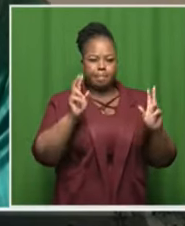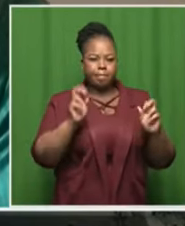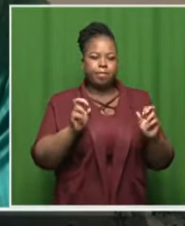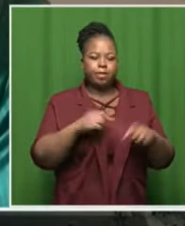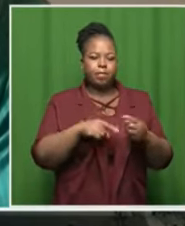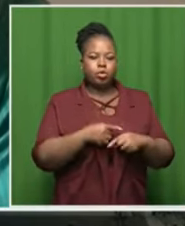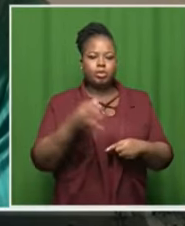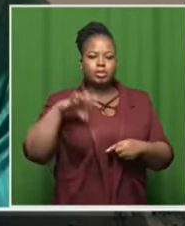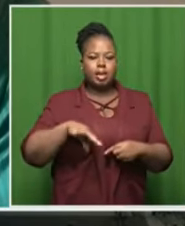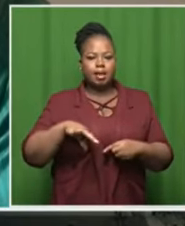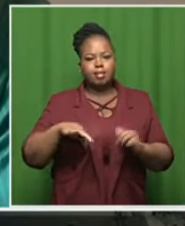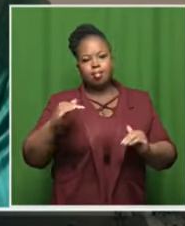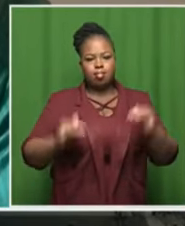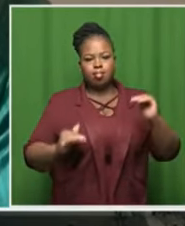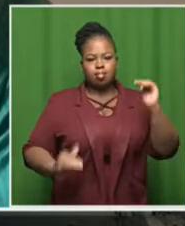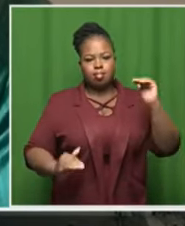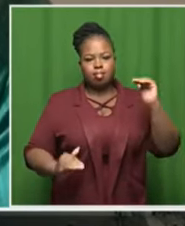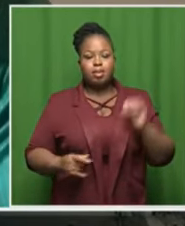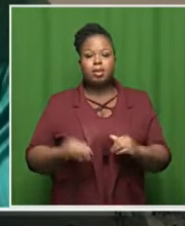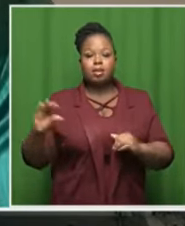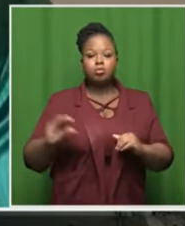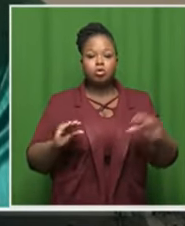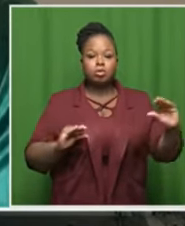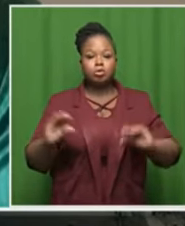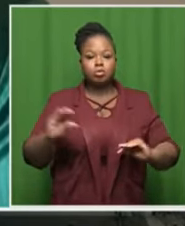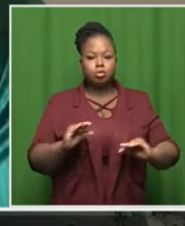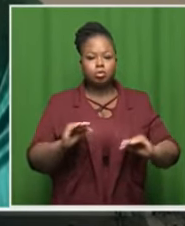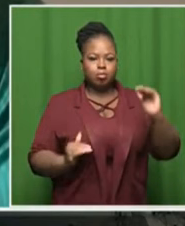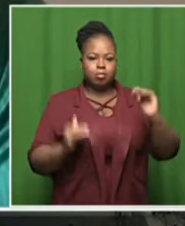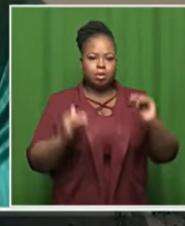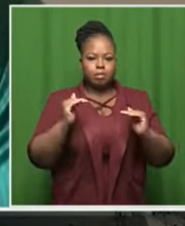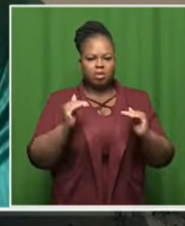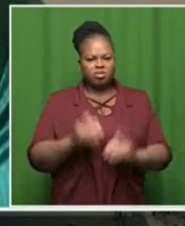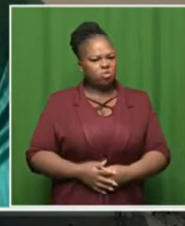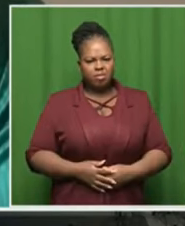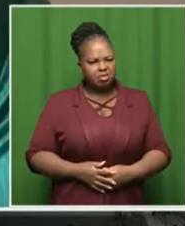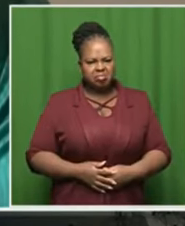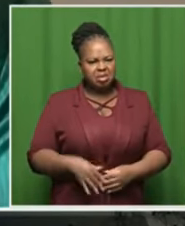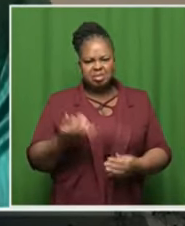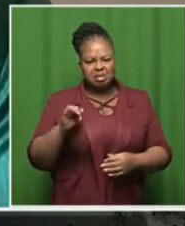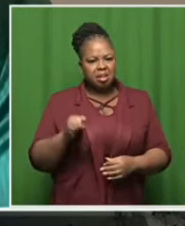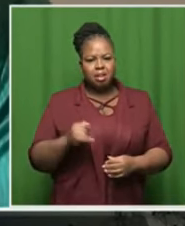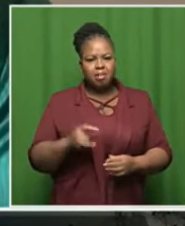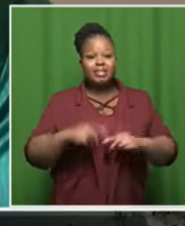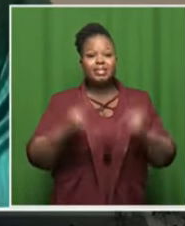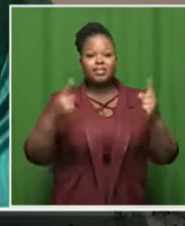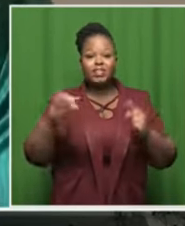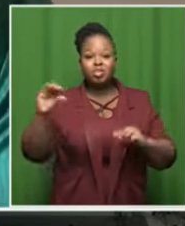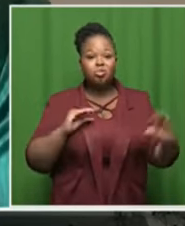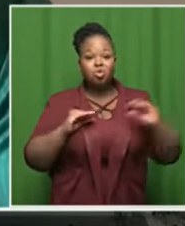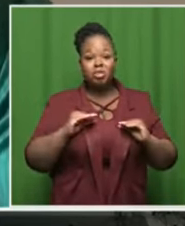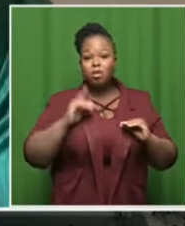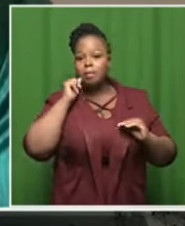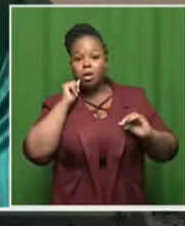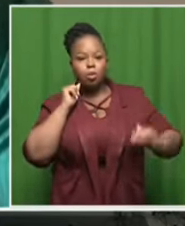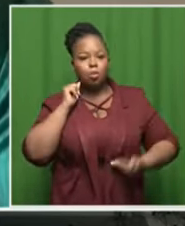a pay parity and the sponsorship in that regard you're not seeing the same level of sponsorship across the